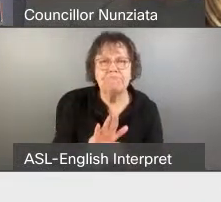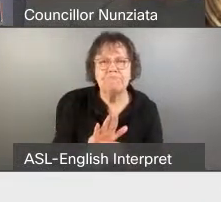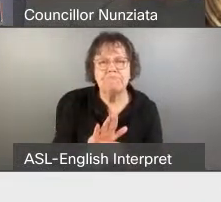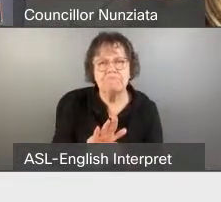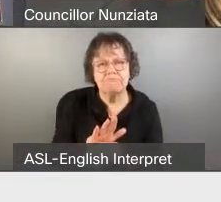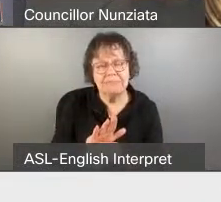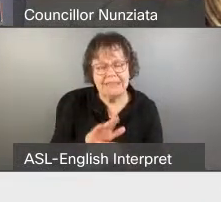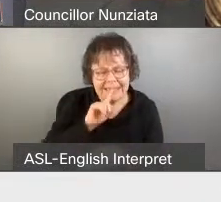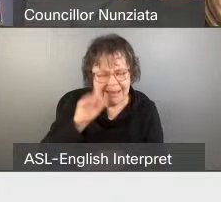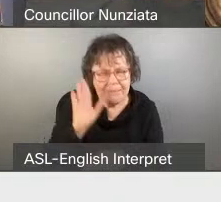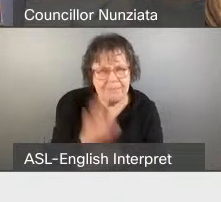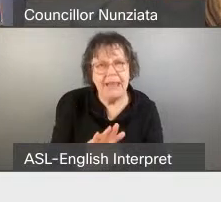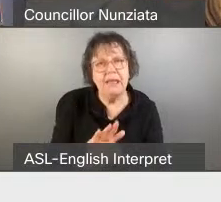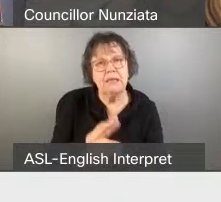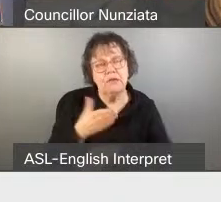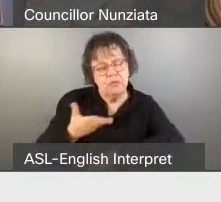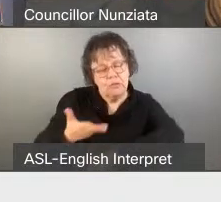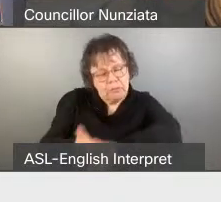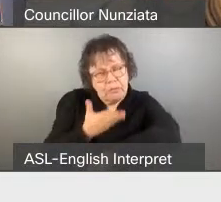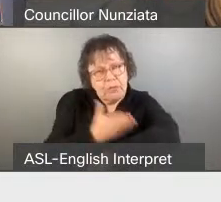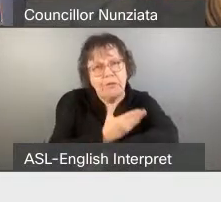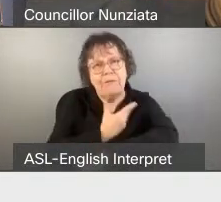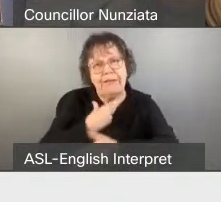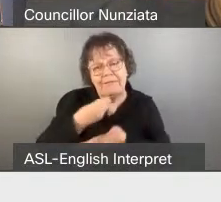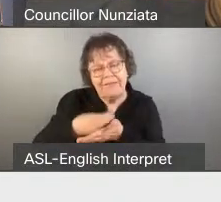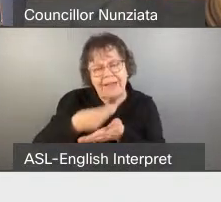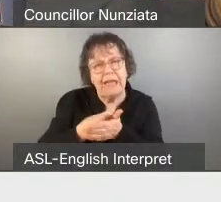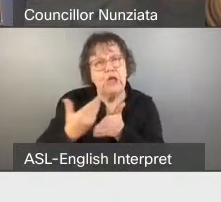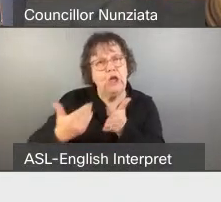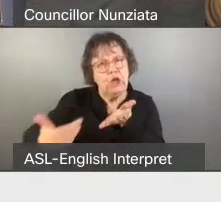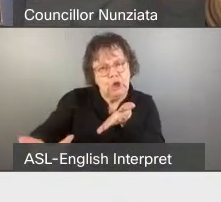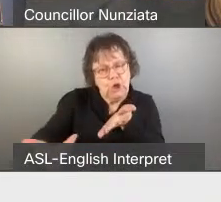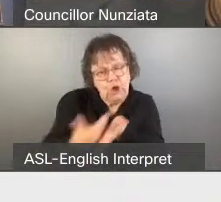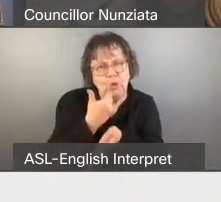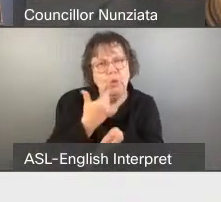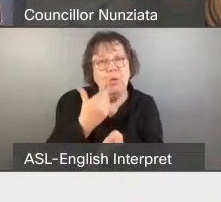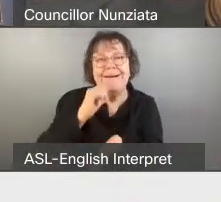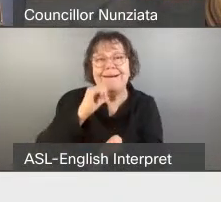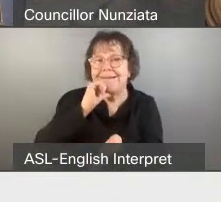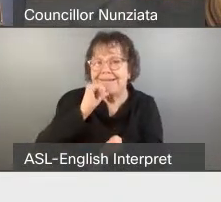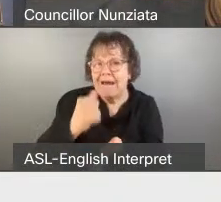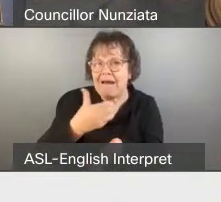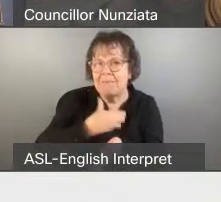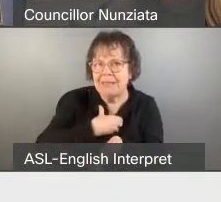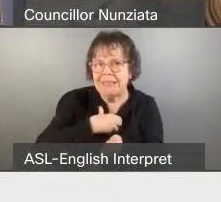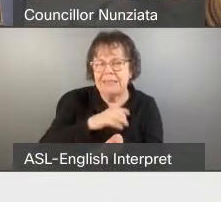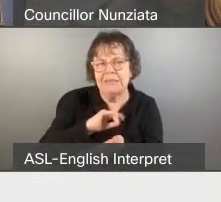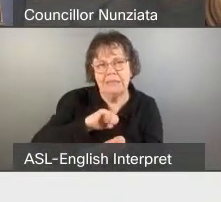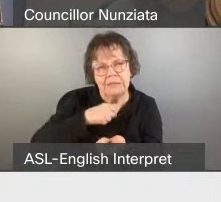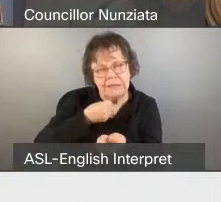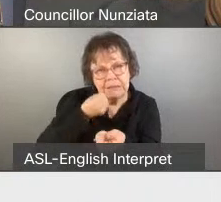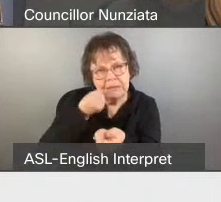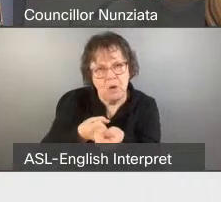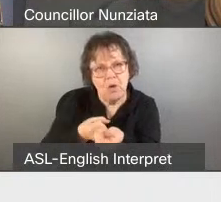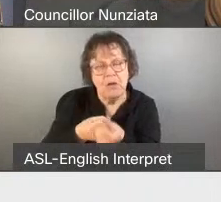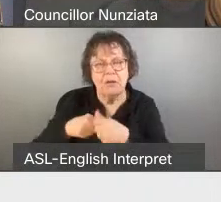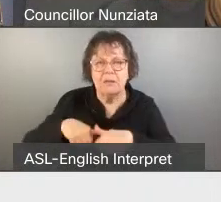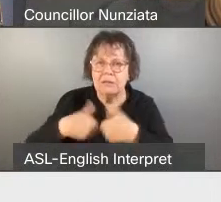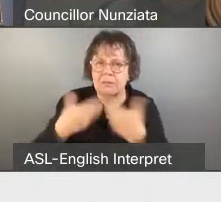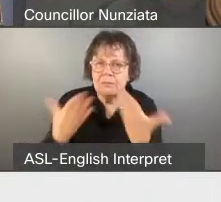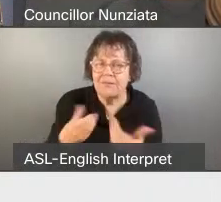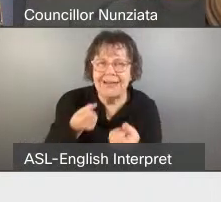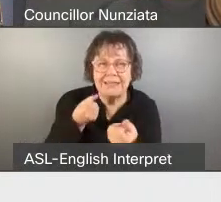approve and fund the development of new non police intervention to serve homeless people,